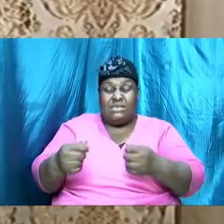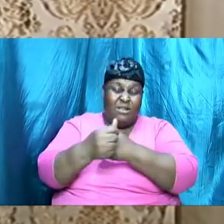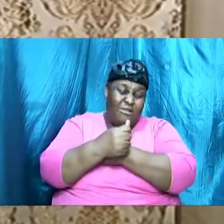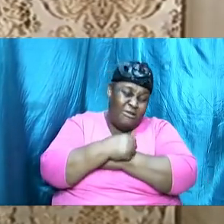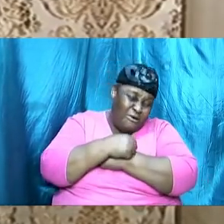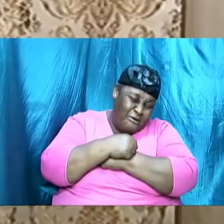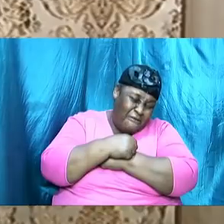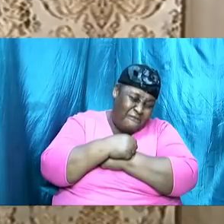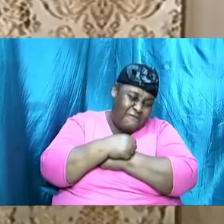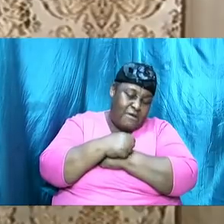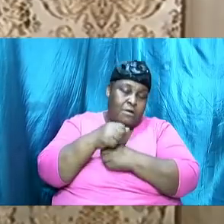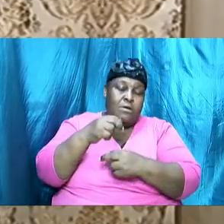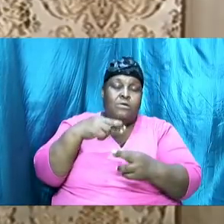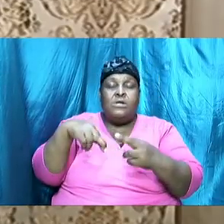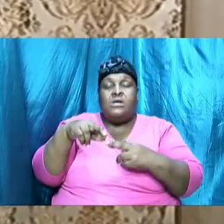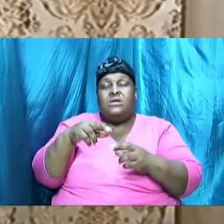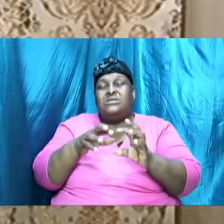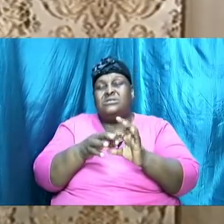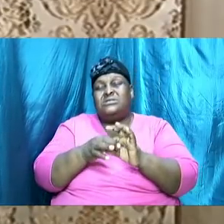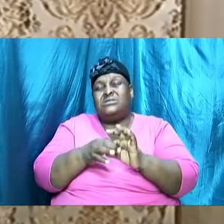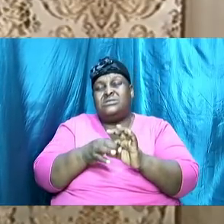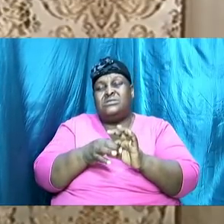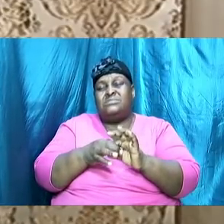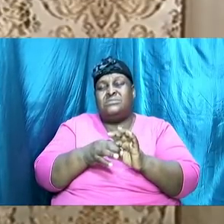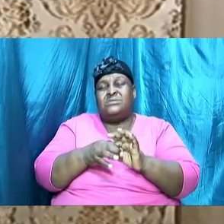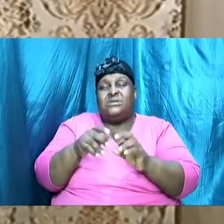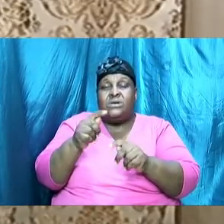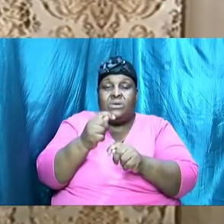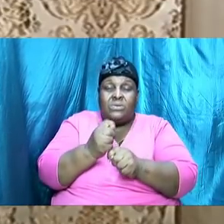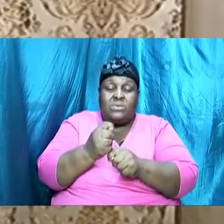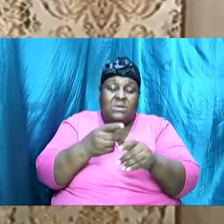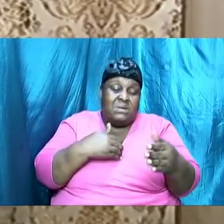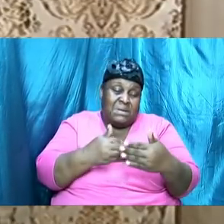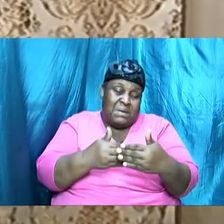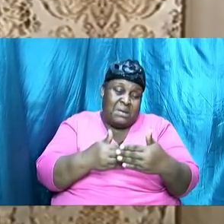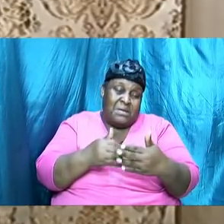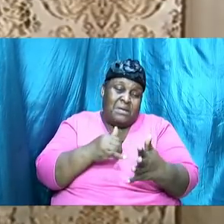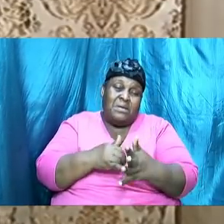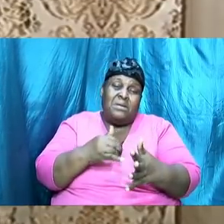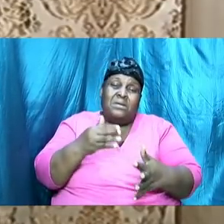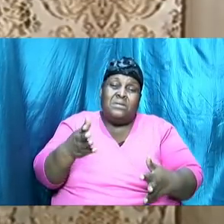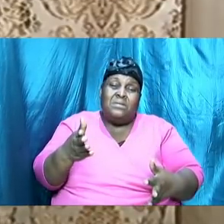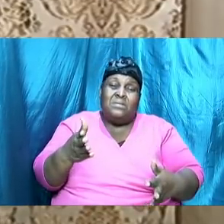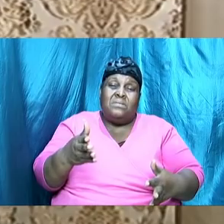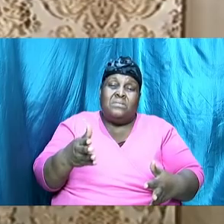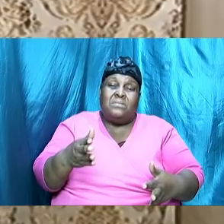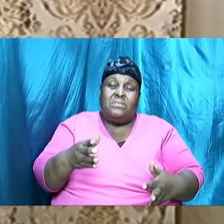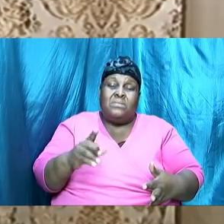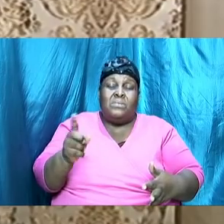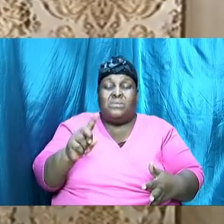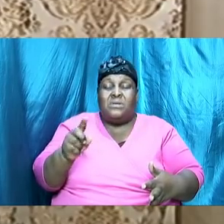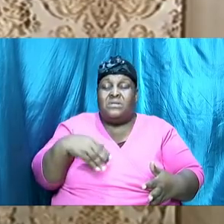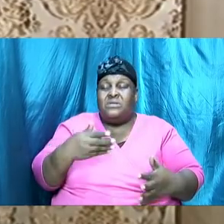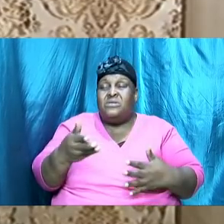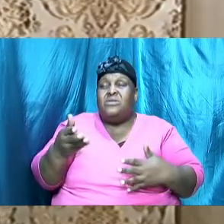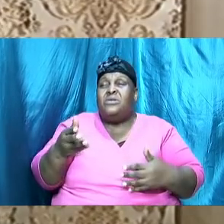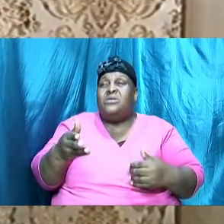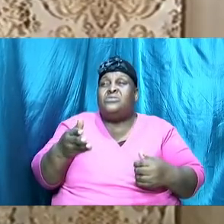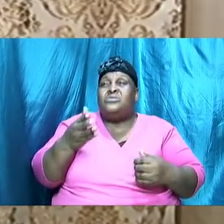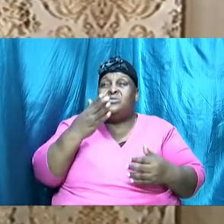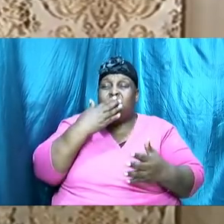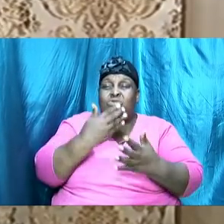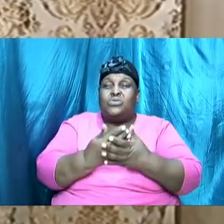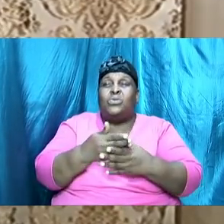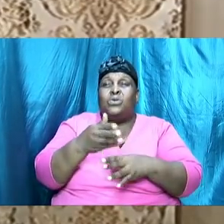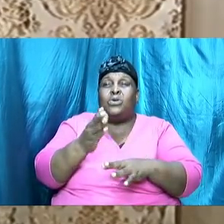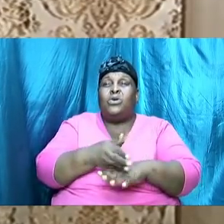tight and knitted it was and whenever there is a good productive personal